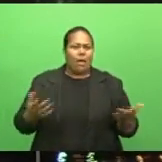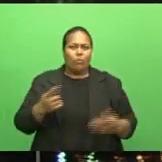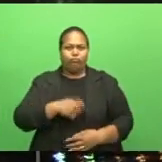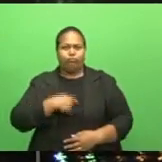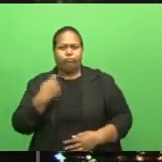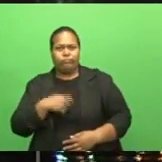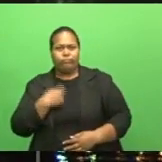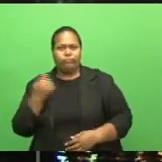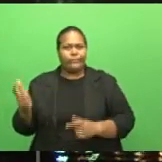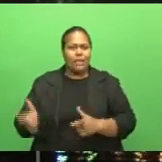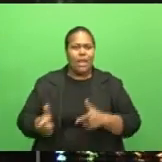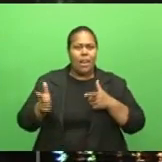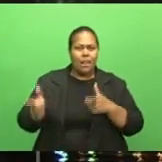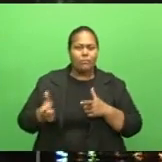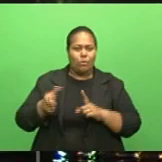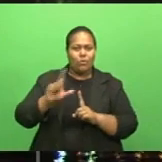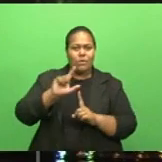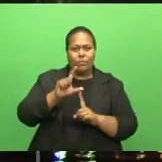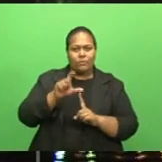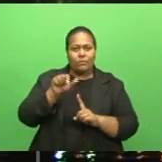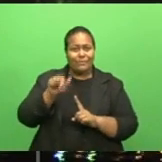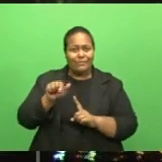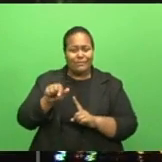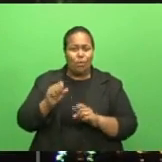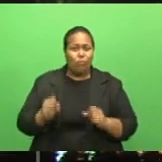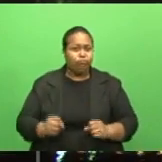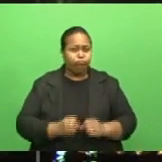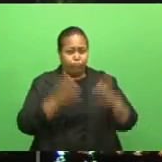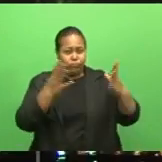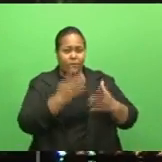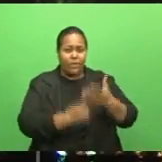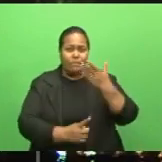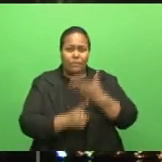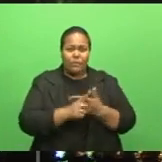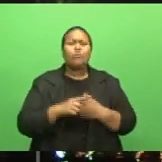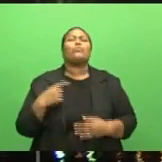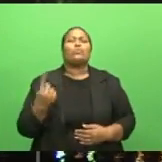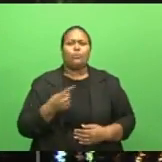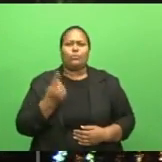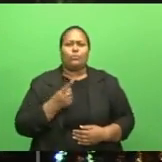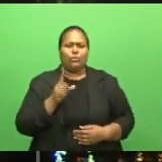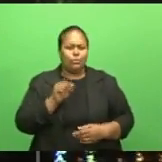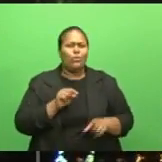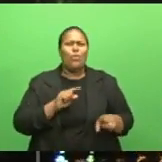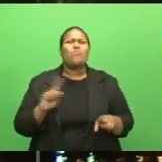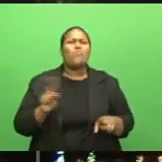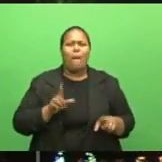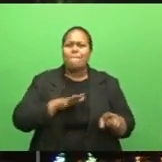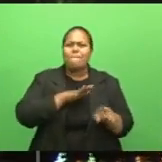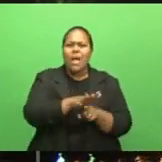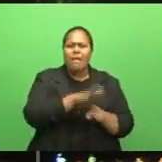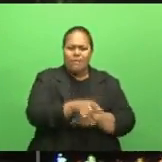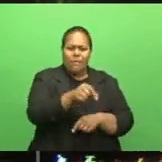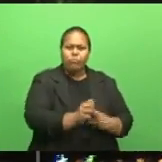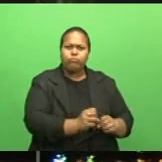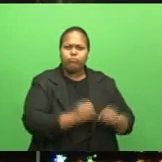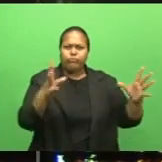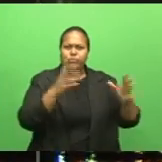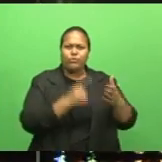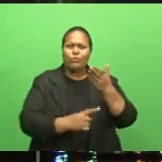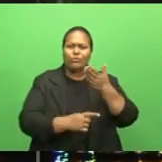Lebanon's capital, Beirut, as authorities and citizens try to find out who or what is to blame for the explosion on Tuesday.